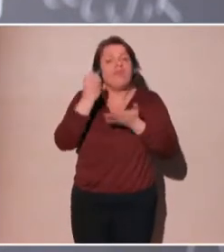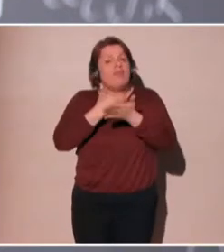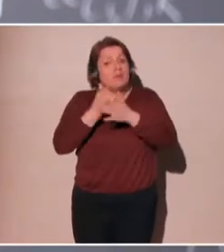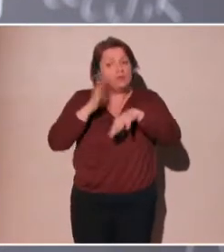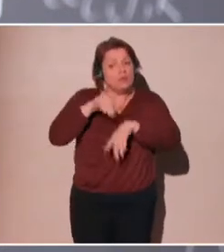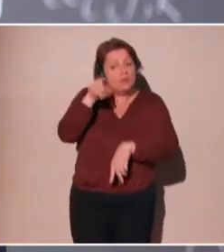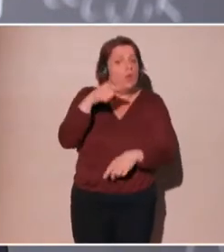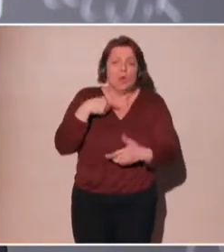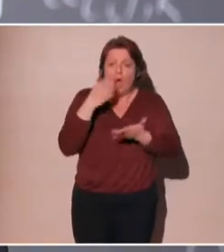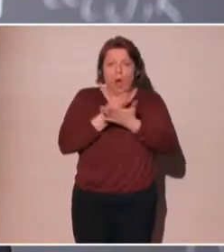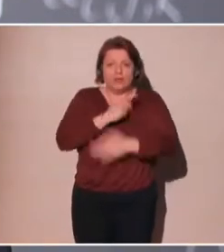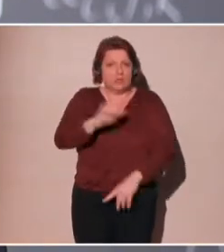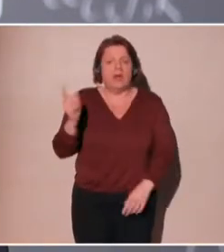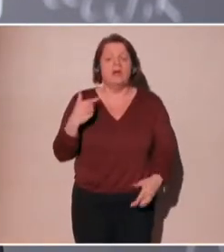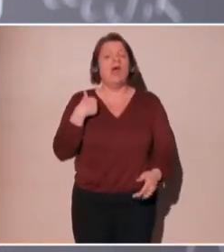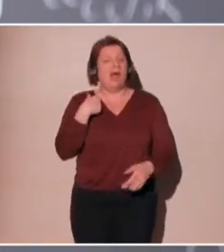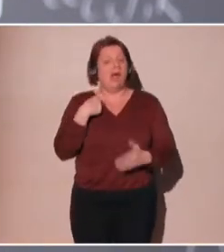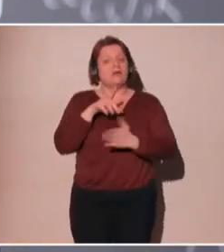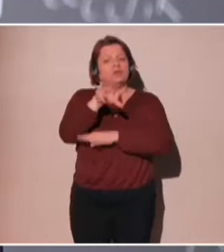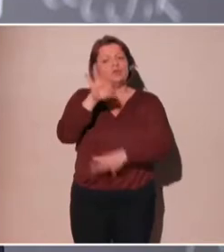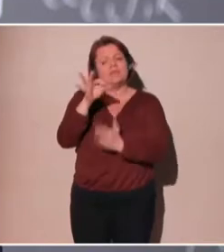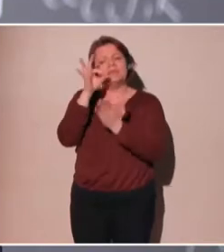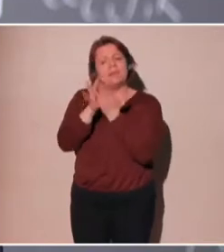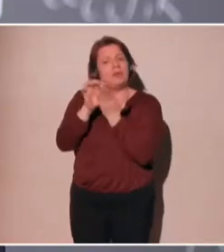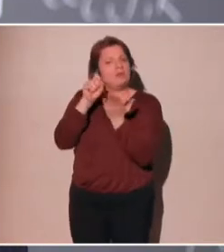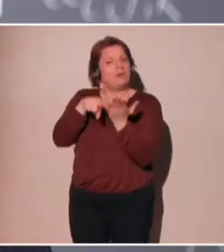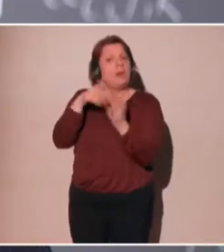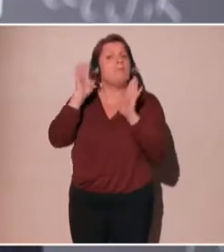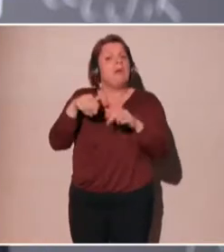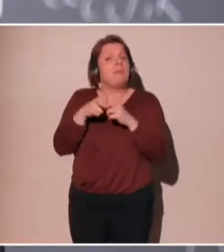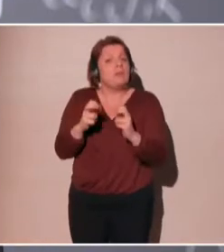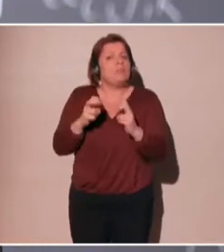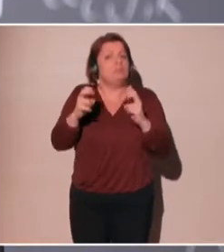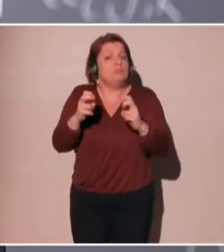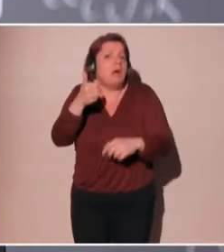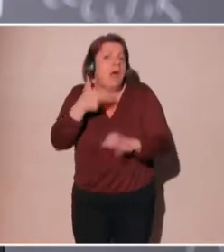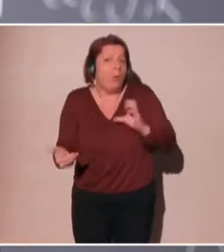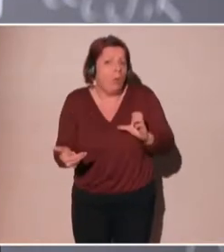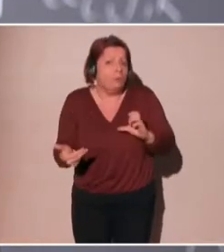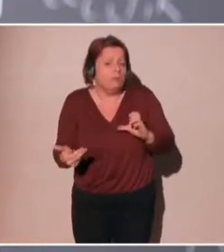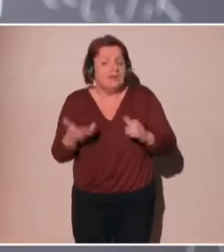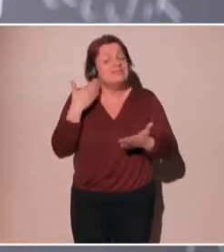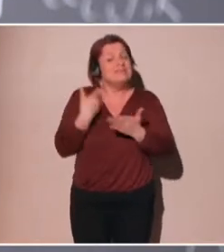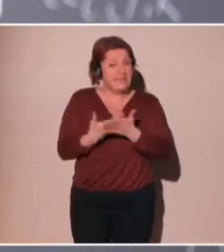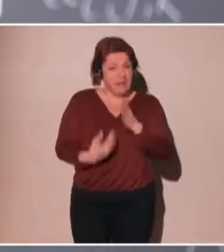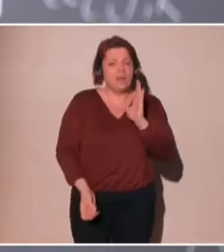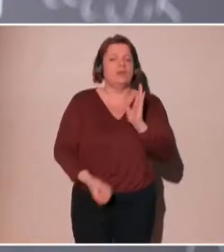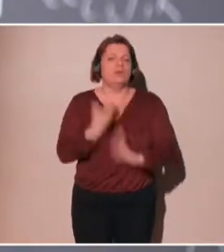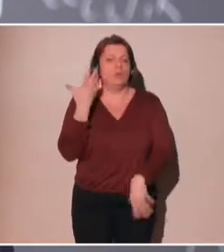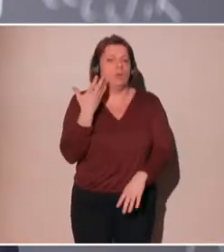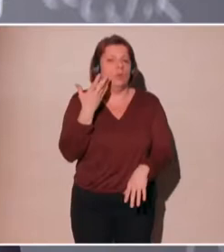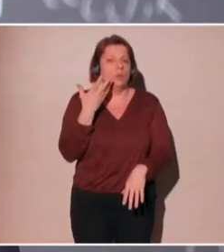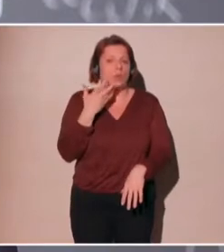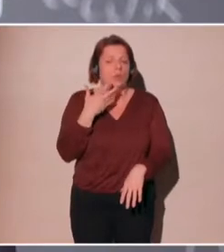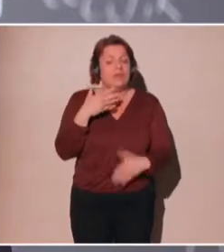salaries. And they do not save the data for another time. But the chances of somebody actually going for